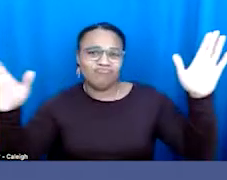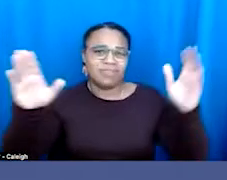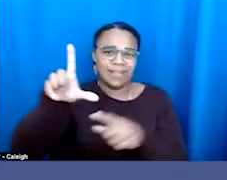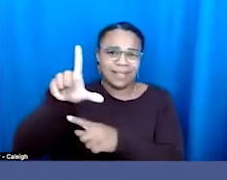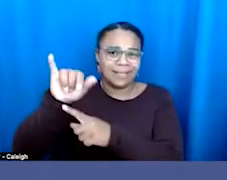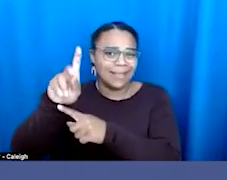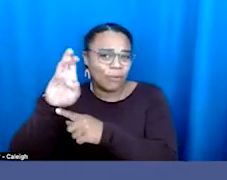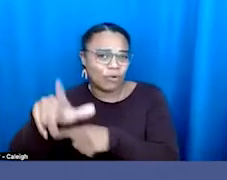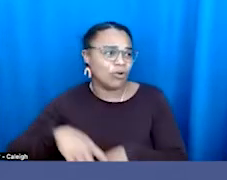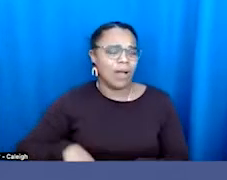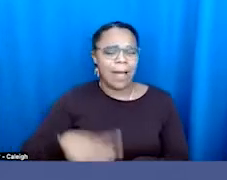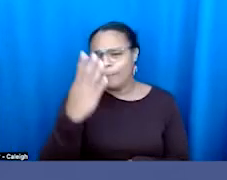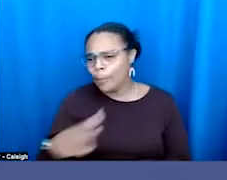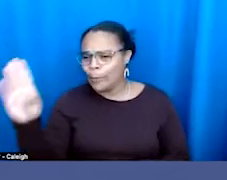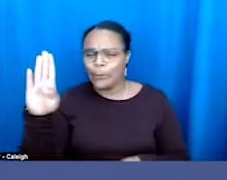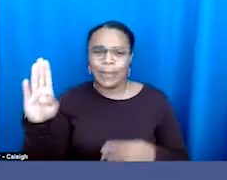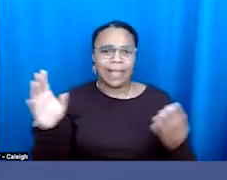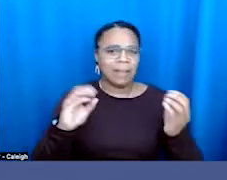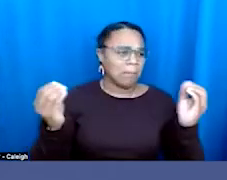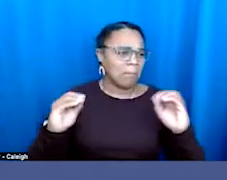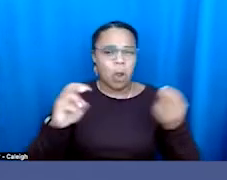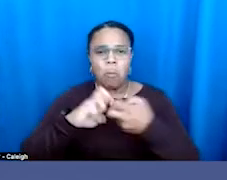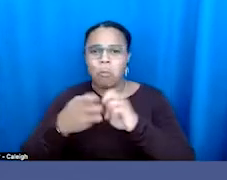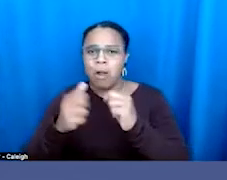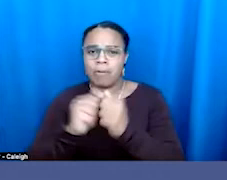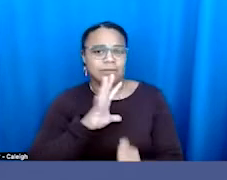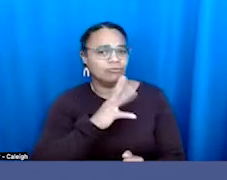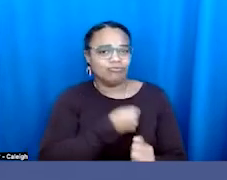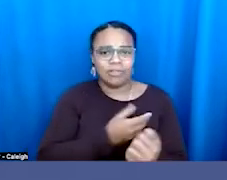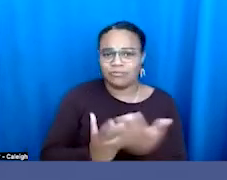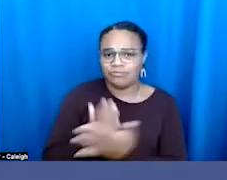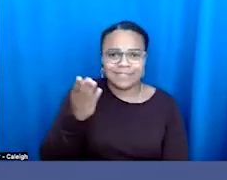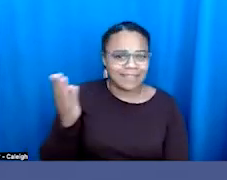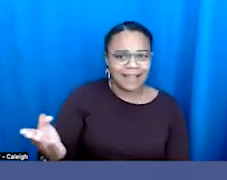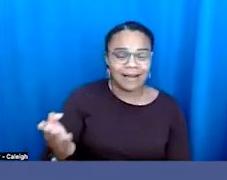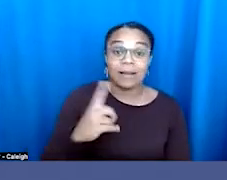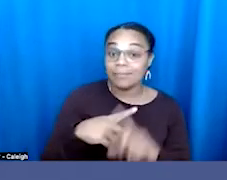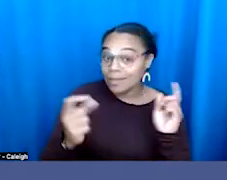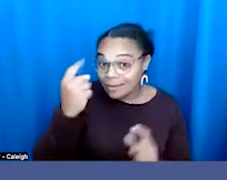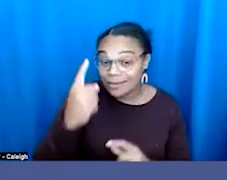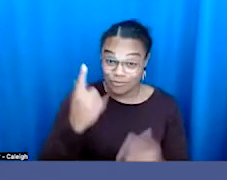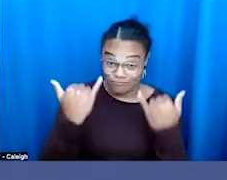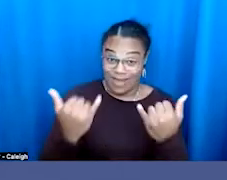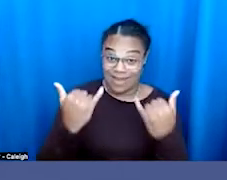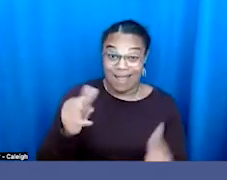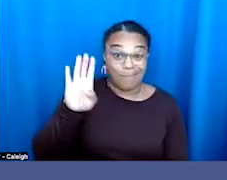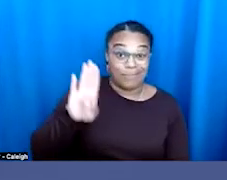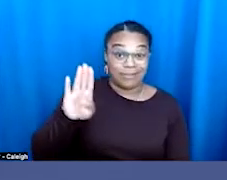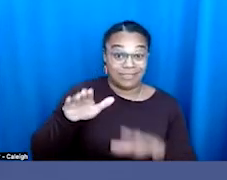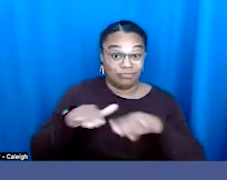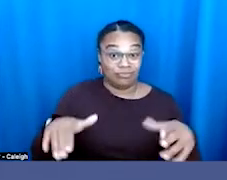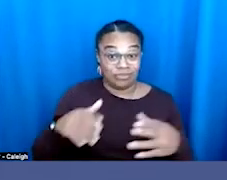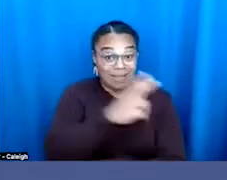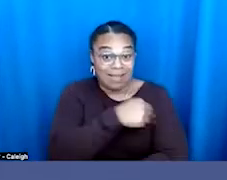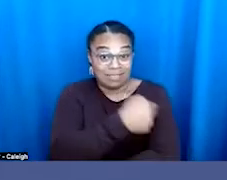think there's no problem with trans rights in Massachusetts, or a lot of people would think that. But actually right now, Boston Children's Hospital is